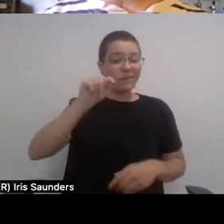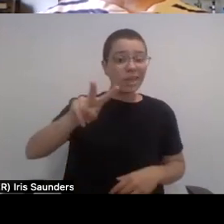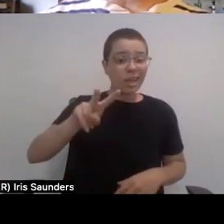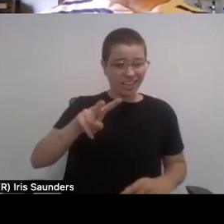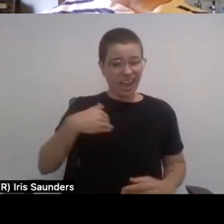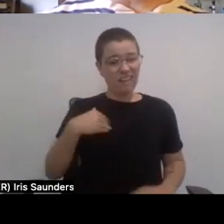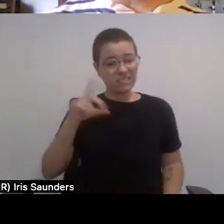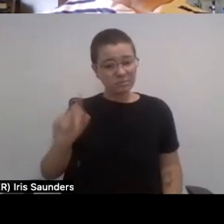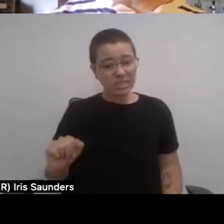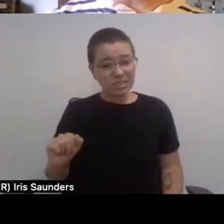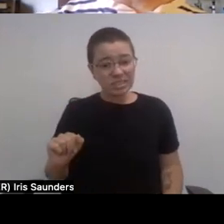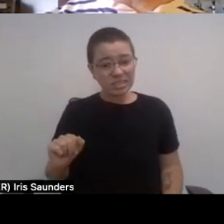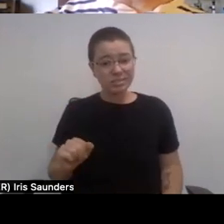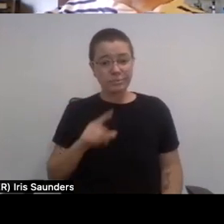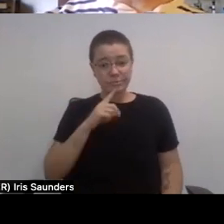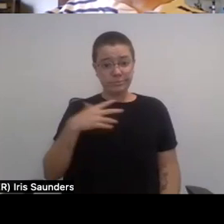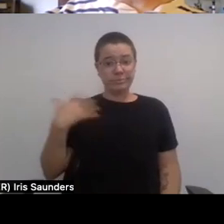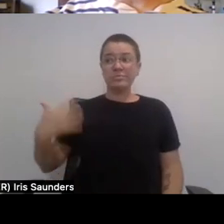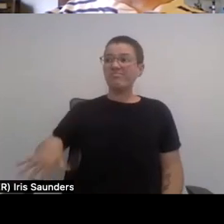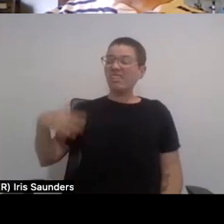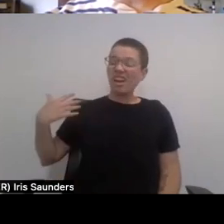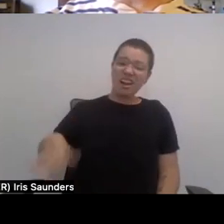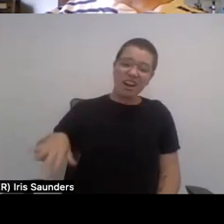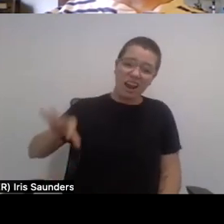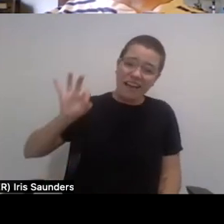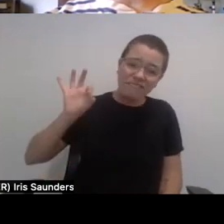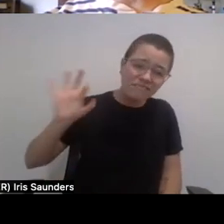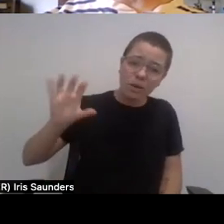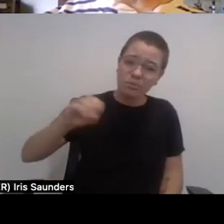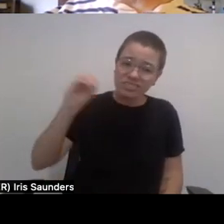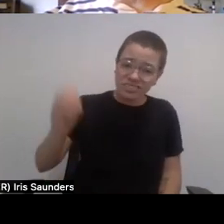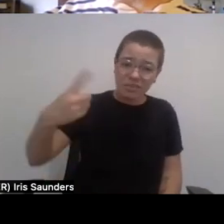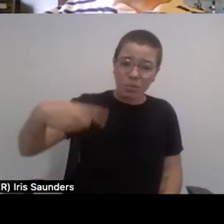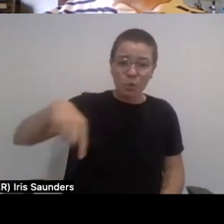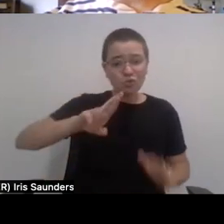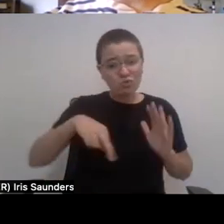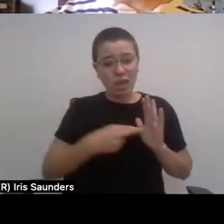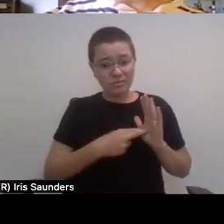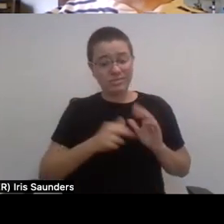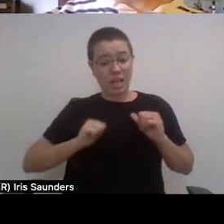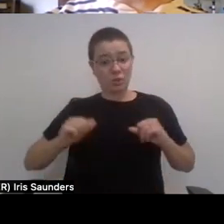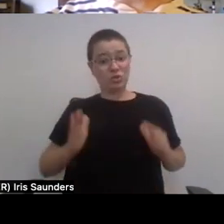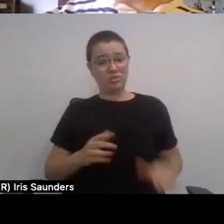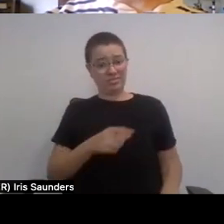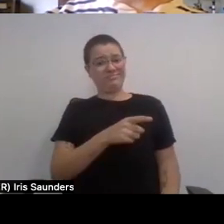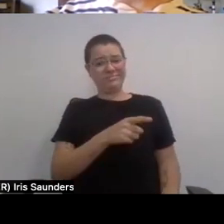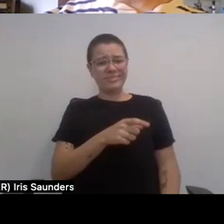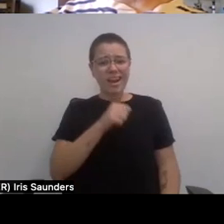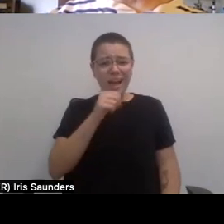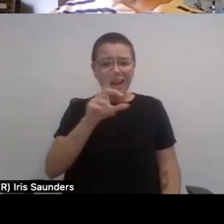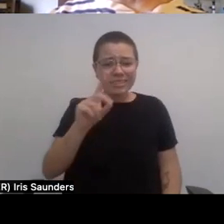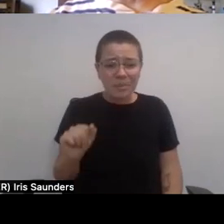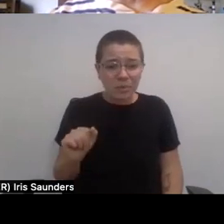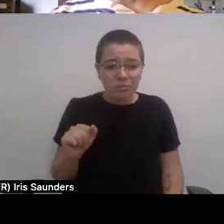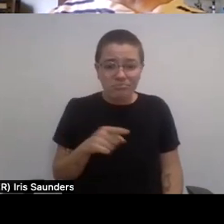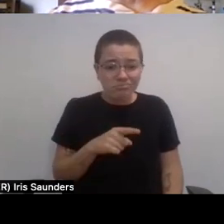and a whopping 95% of those roles are actually filled by non-disabled actors.